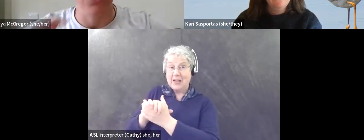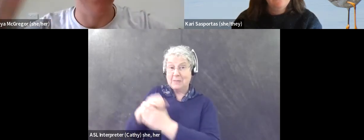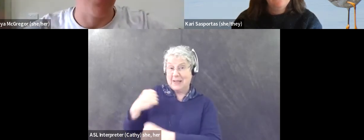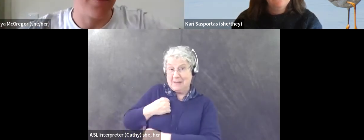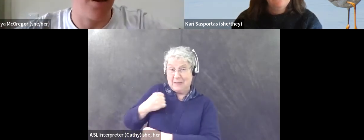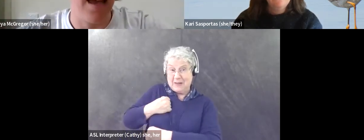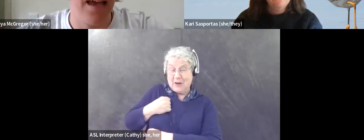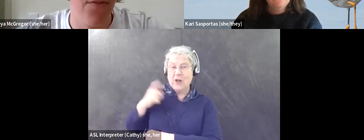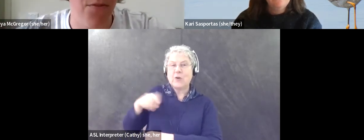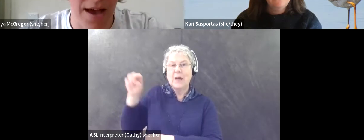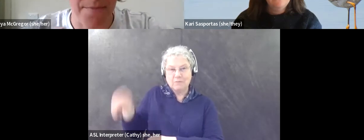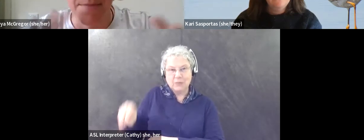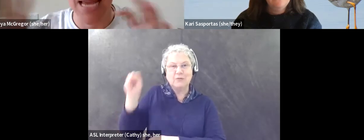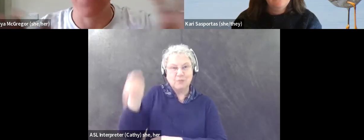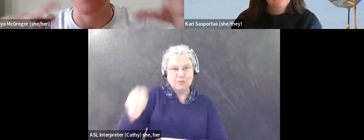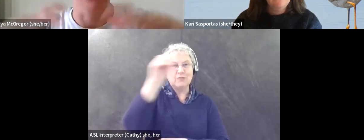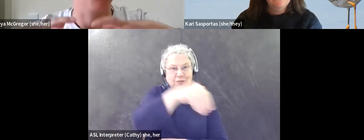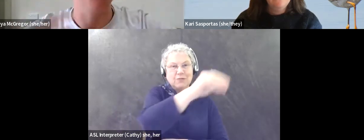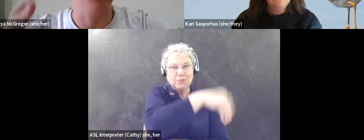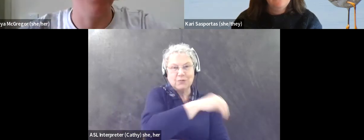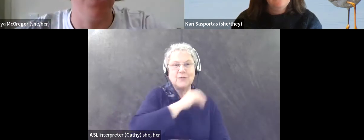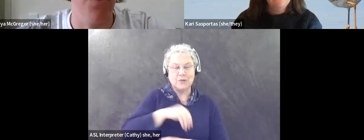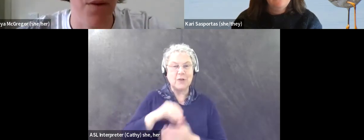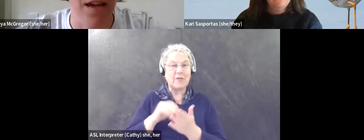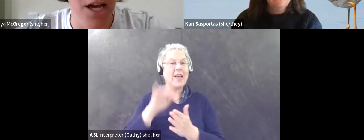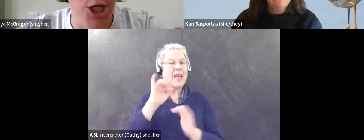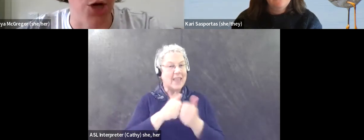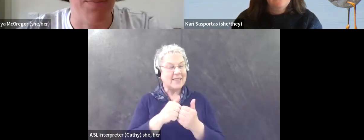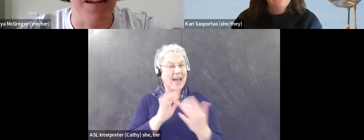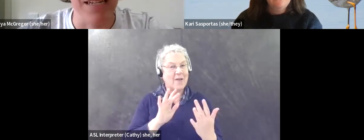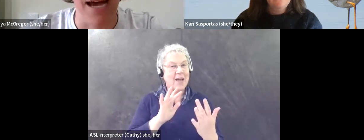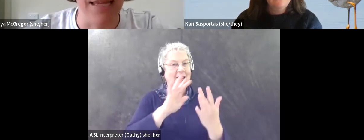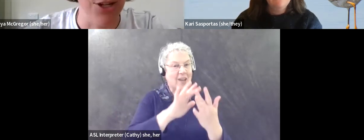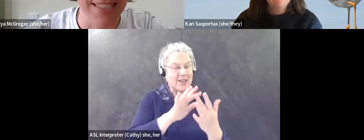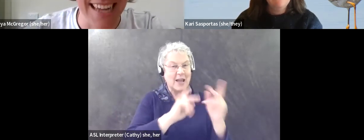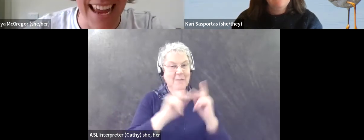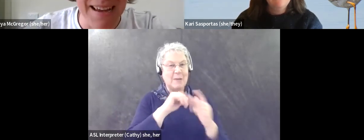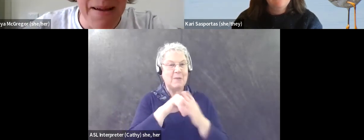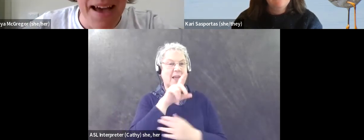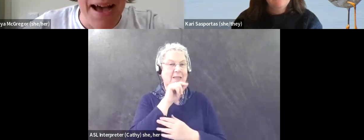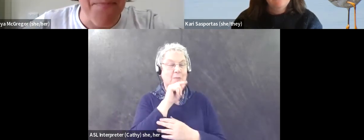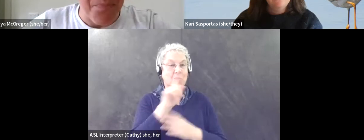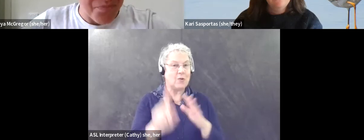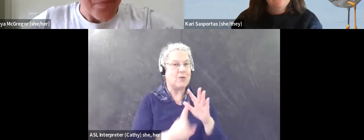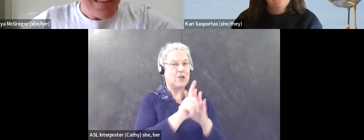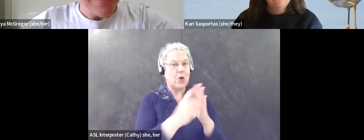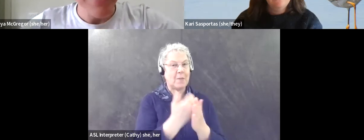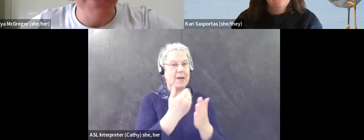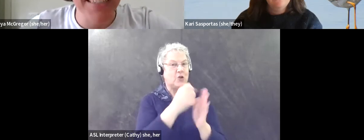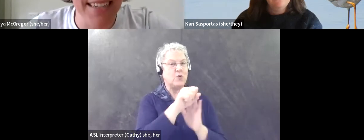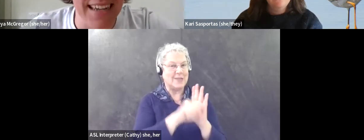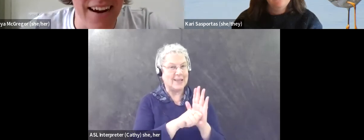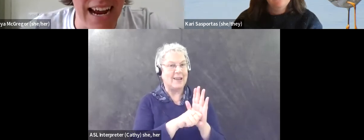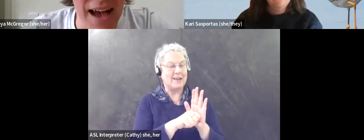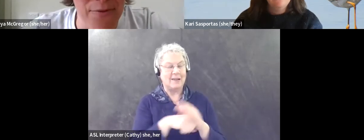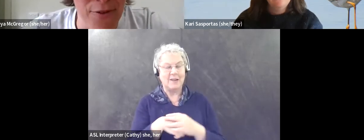and that's often the way that I, um, tap into the local birding community when we show up in an entirely new state. Um, the